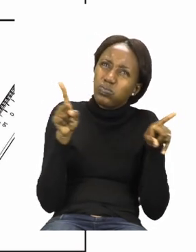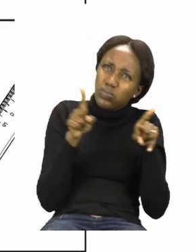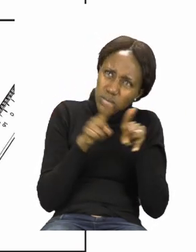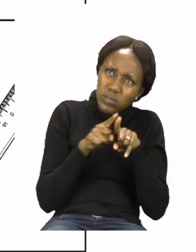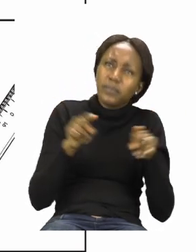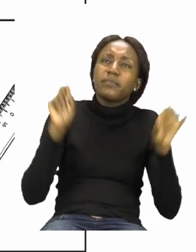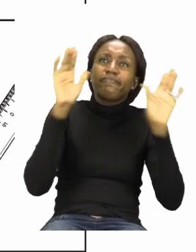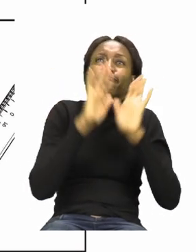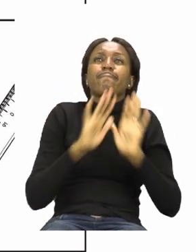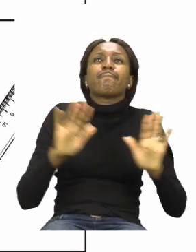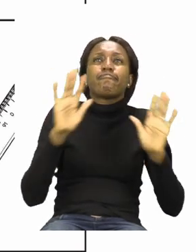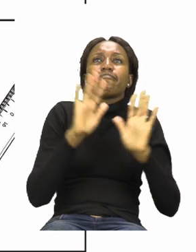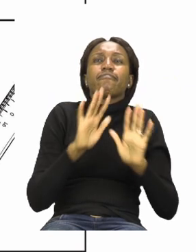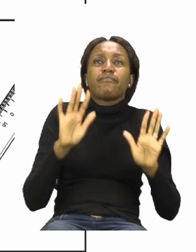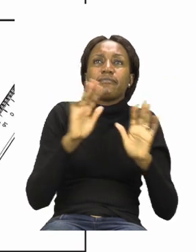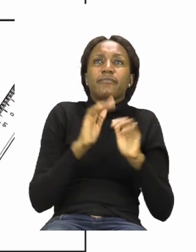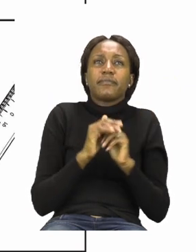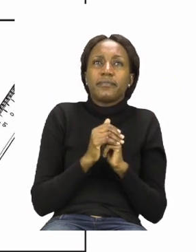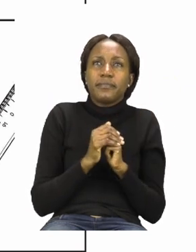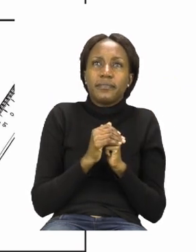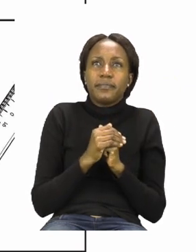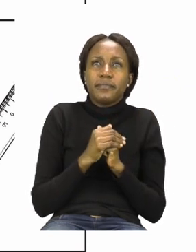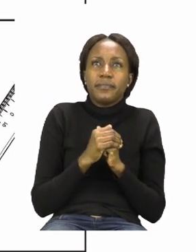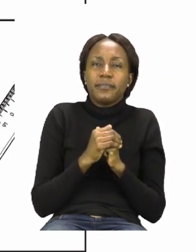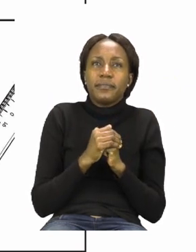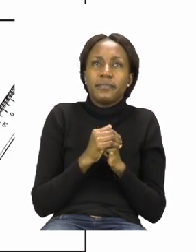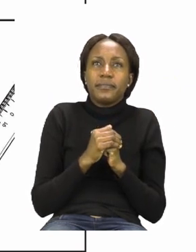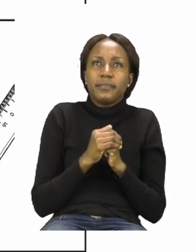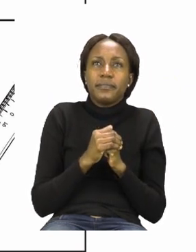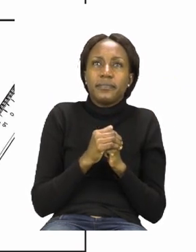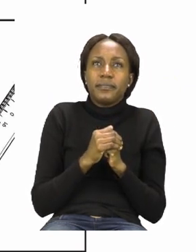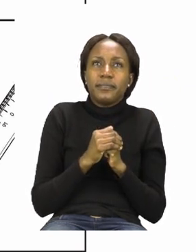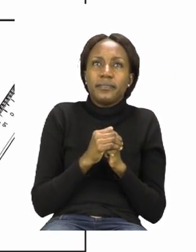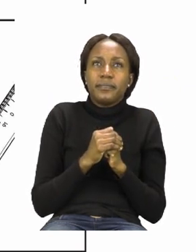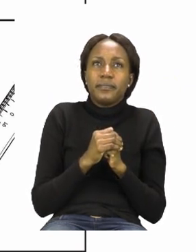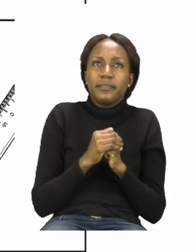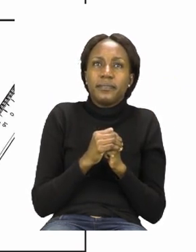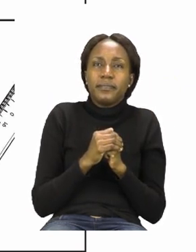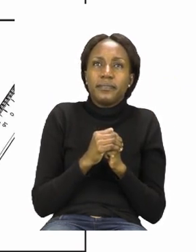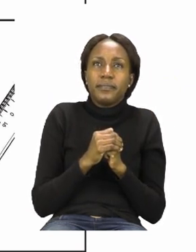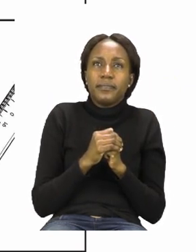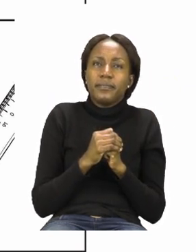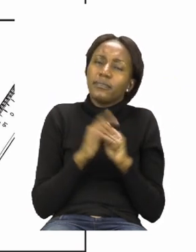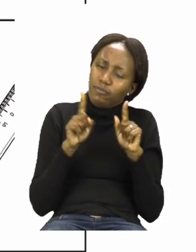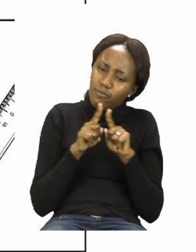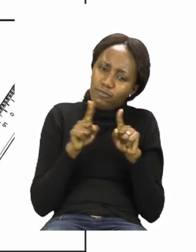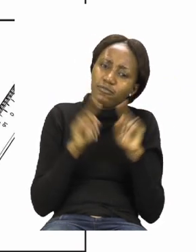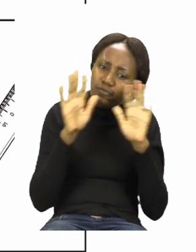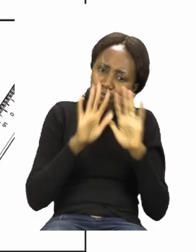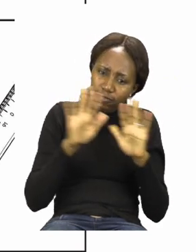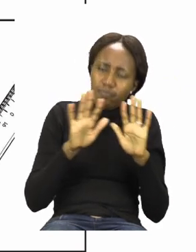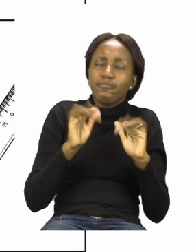ones next to them. So the ones that are the same boys and girls, you are going to colour with one colour.